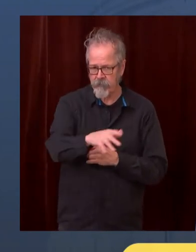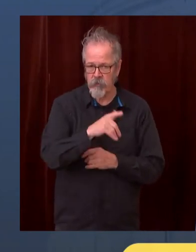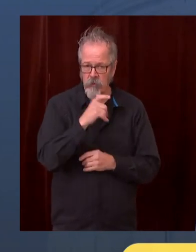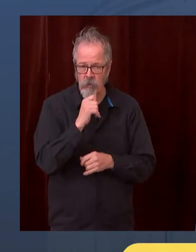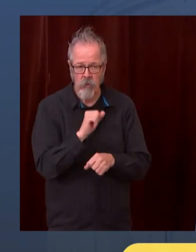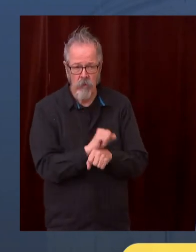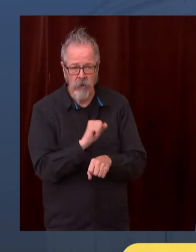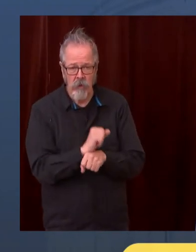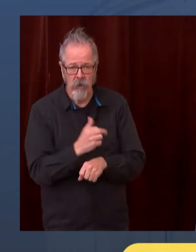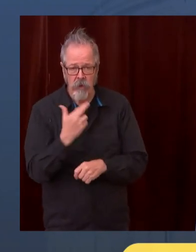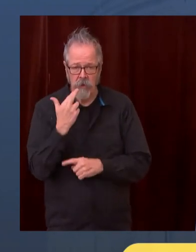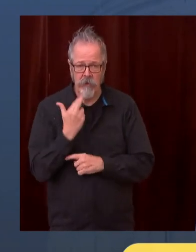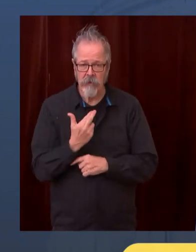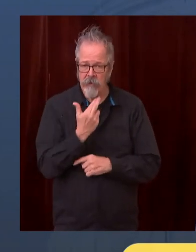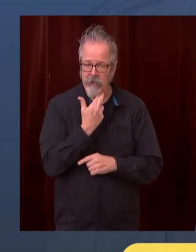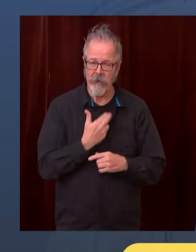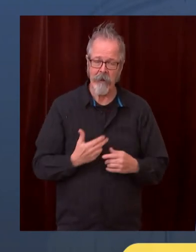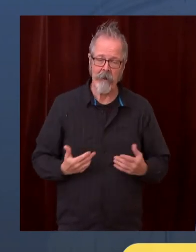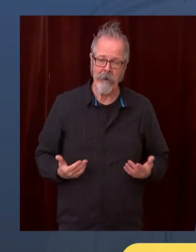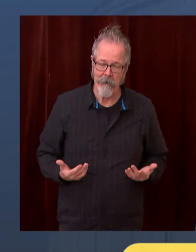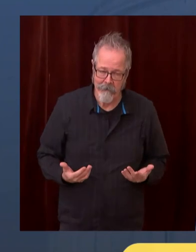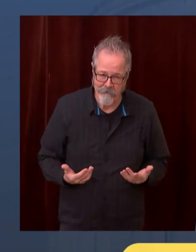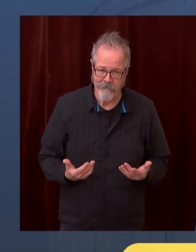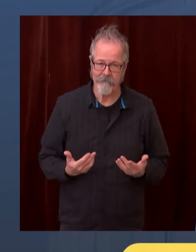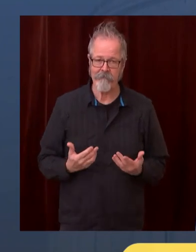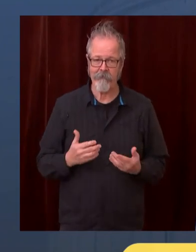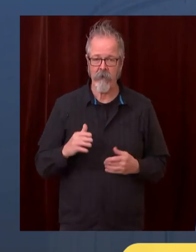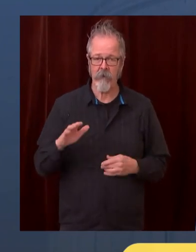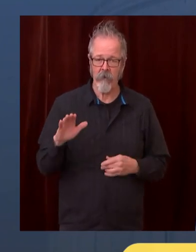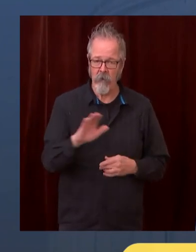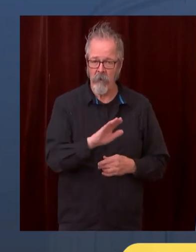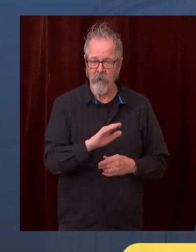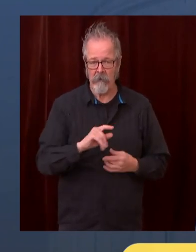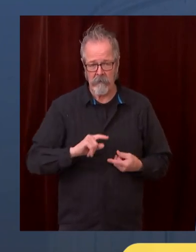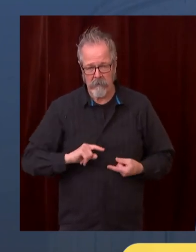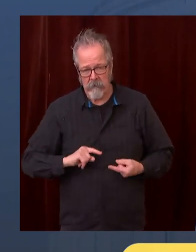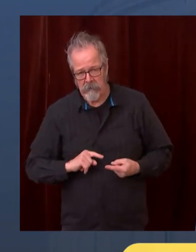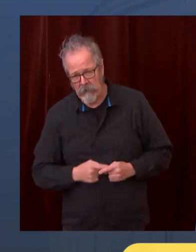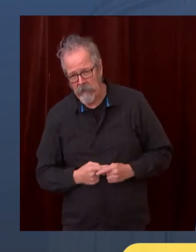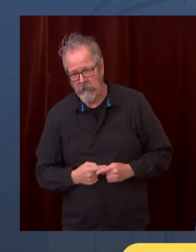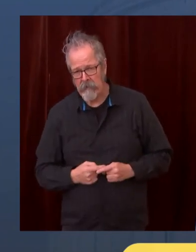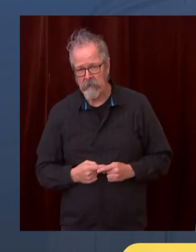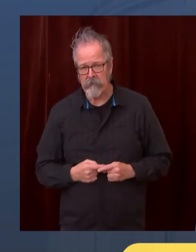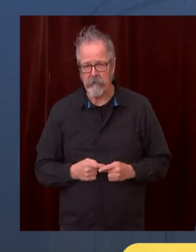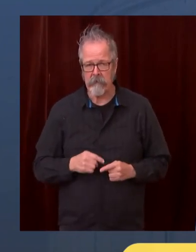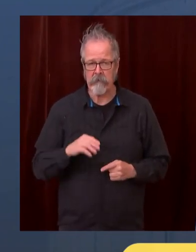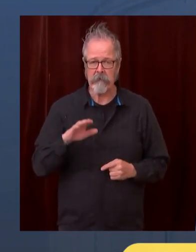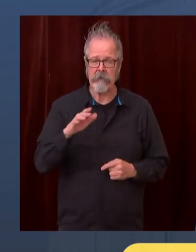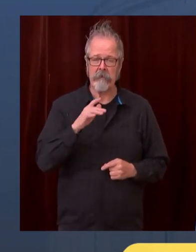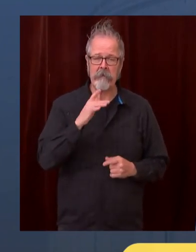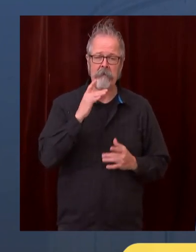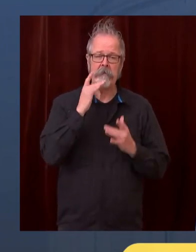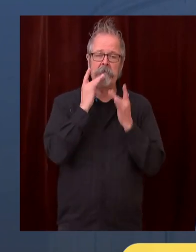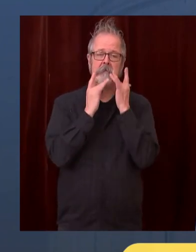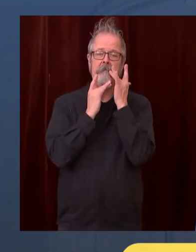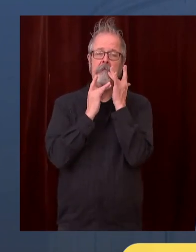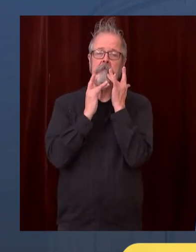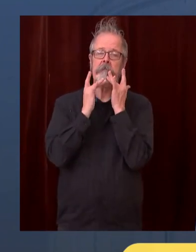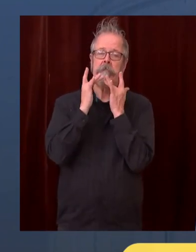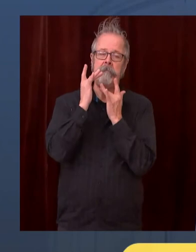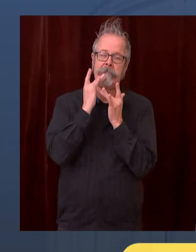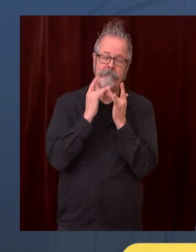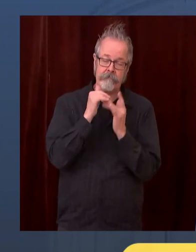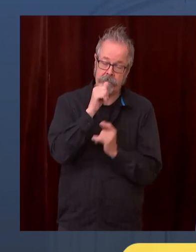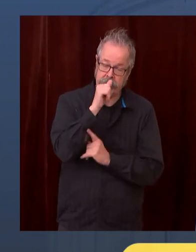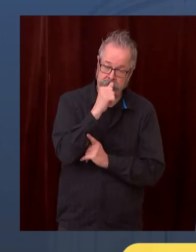the economic and emotional suffering associated with this is profound. Look, a person who starts and puts their life-saving